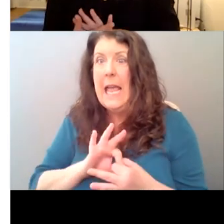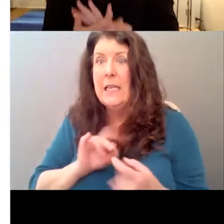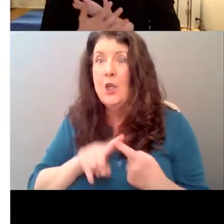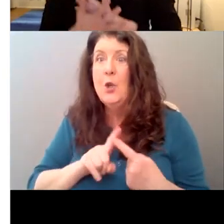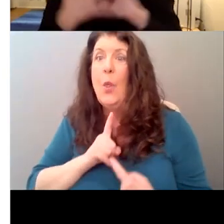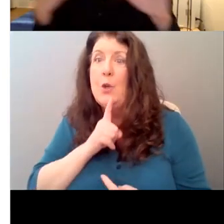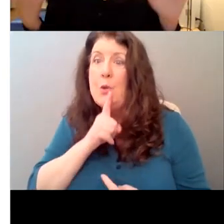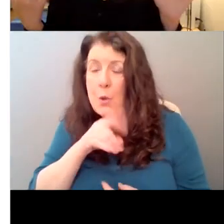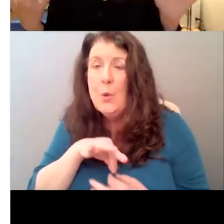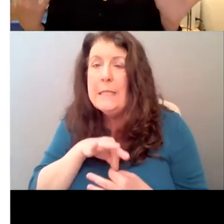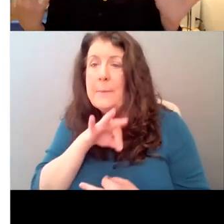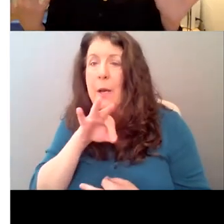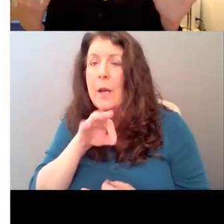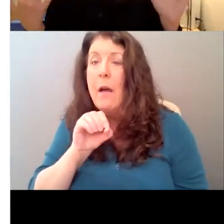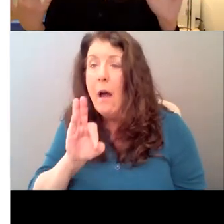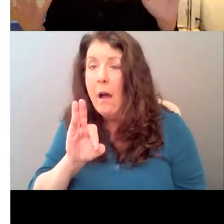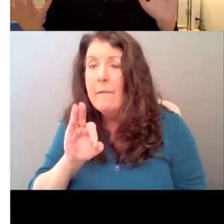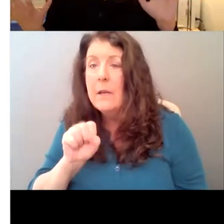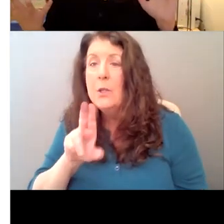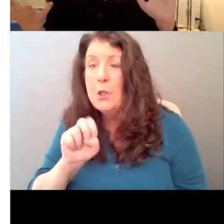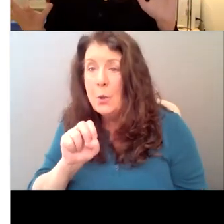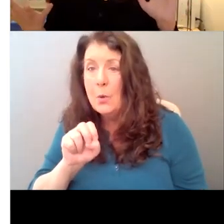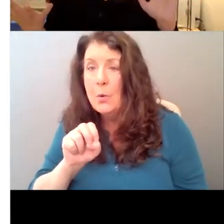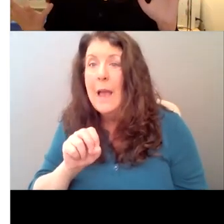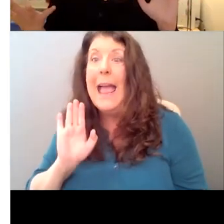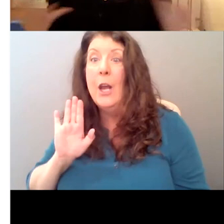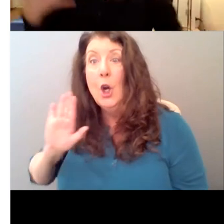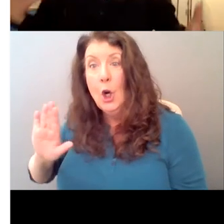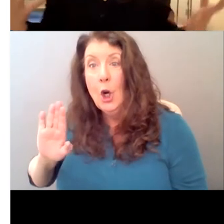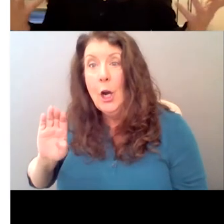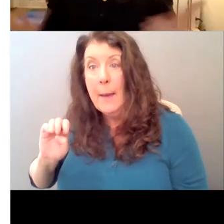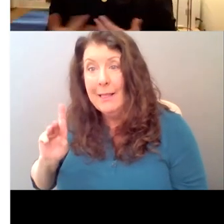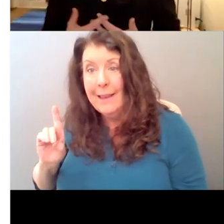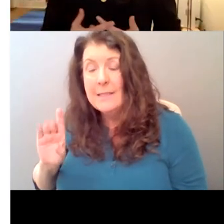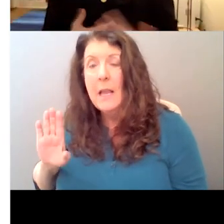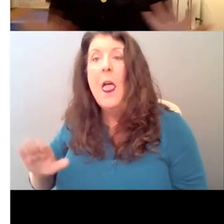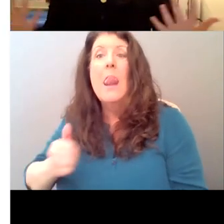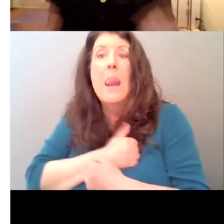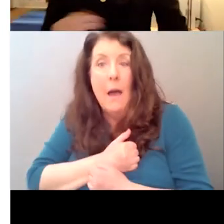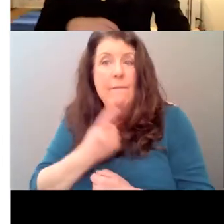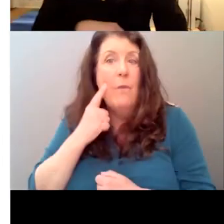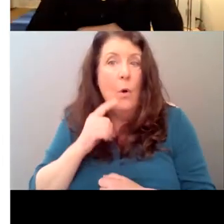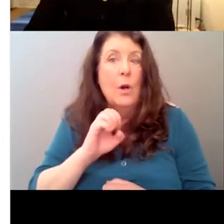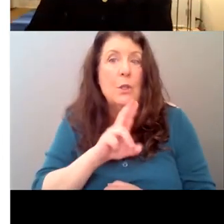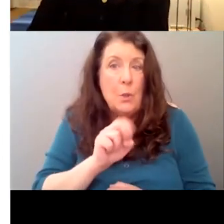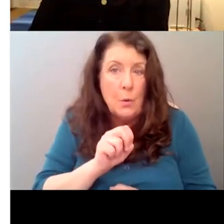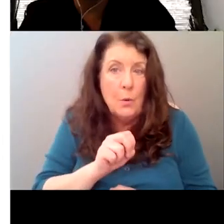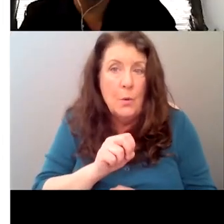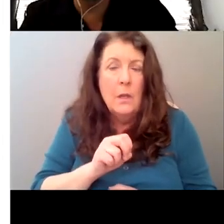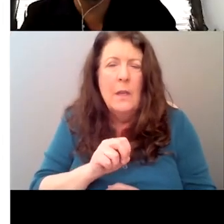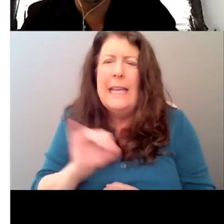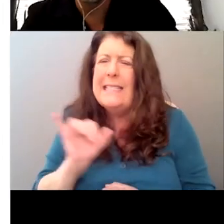moment, she's also hearing a poem. Um, so yeah, but I mean, I think it's also just me being playful with.